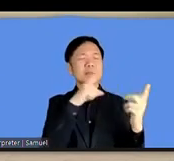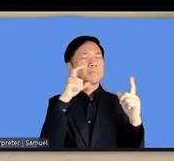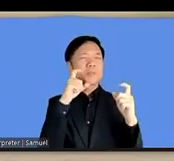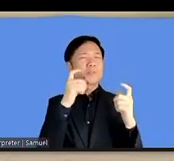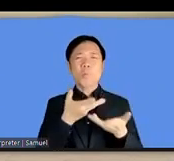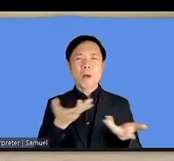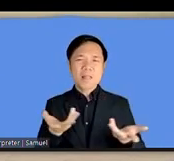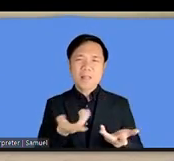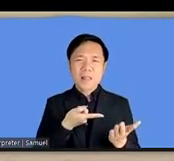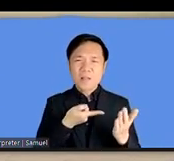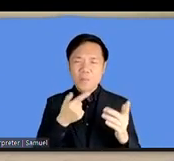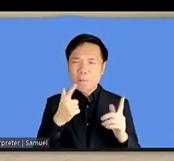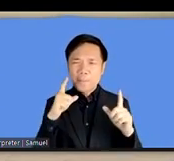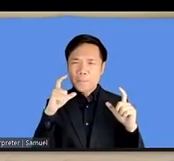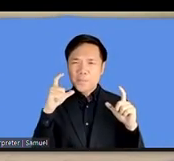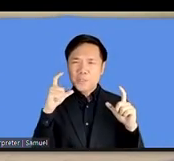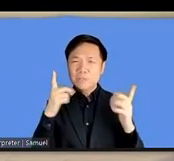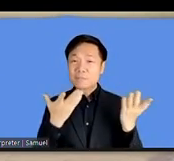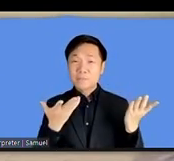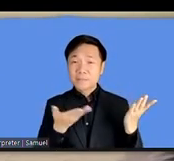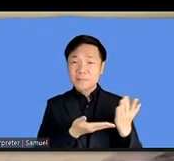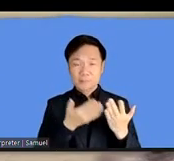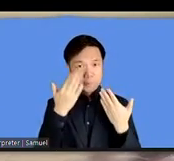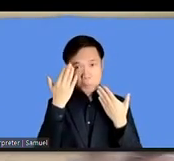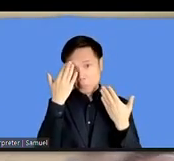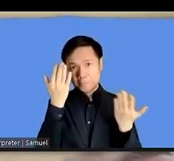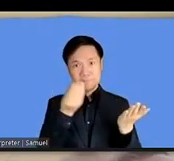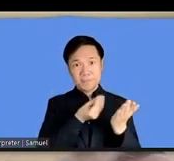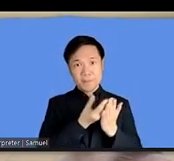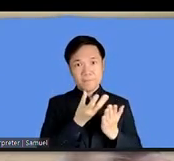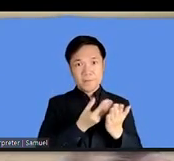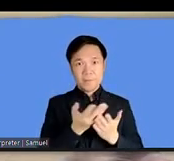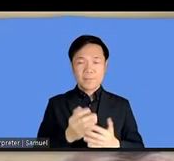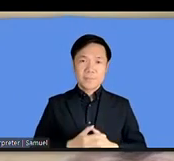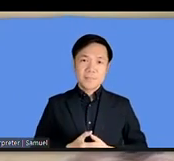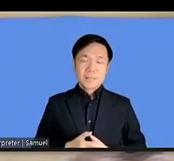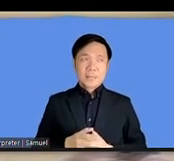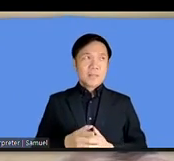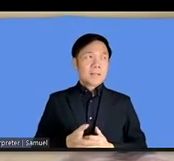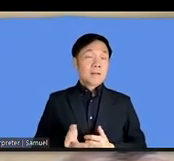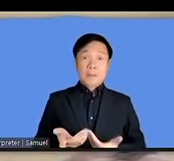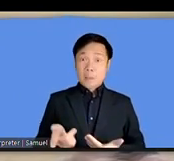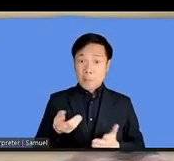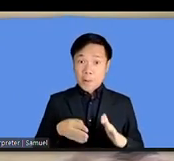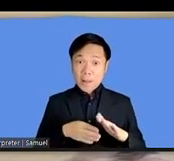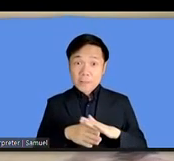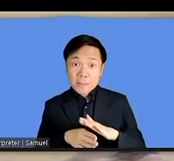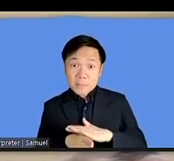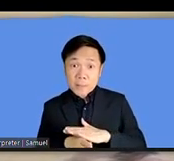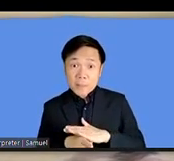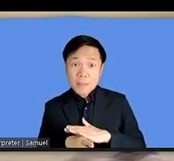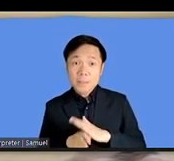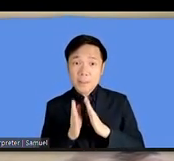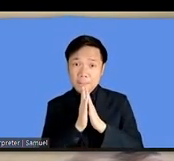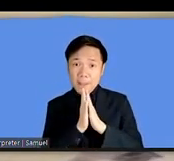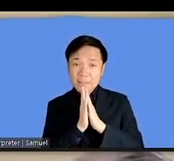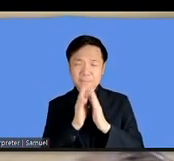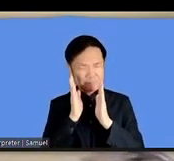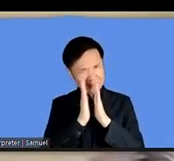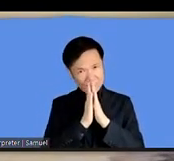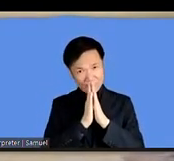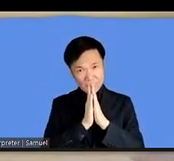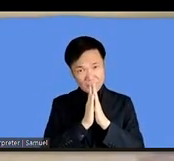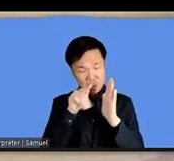uh go about uh making your events accessible you have to give every information in an accessible